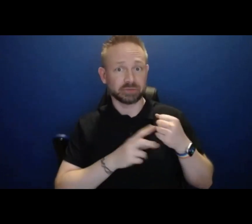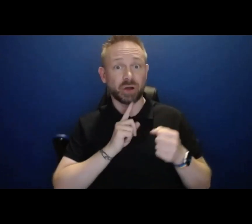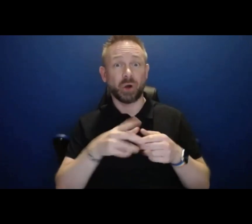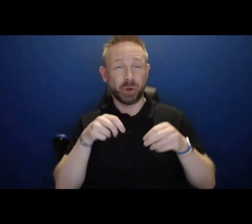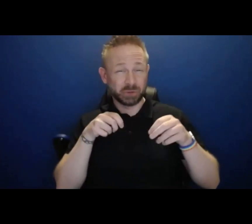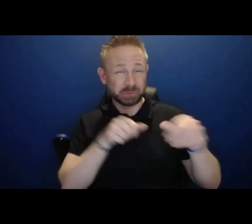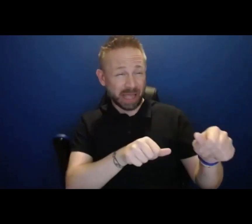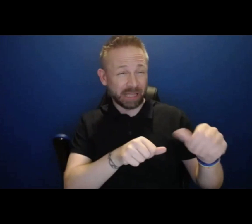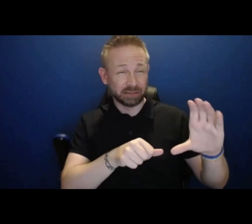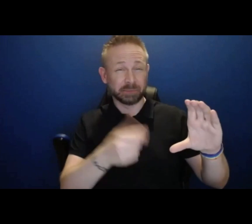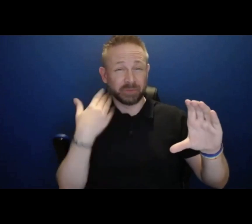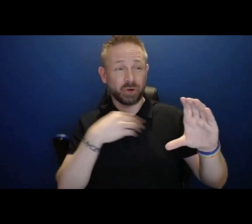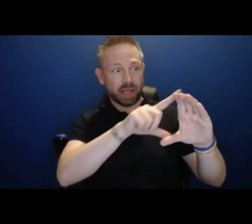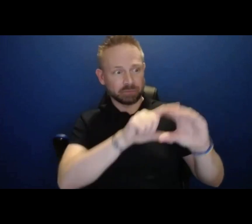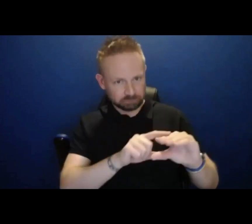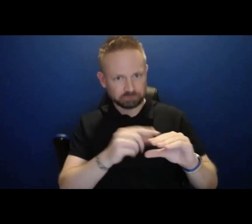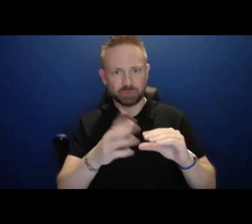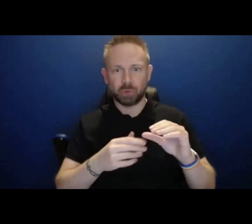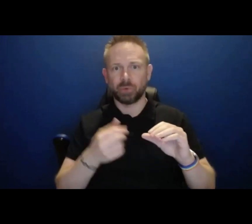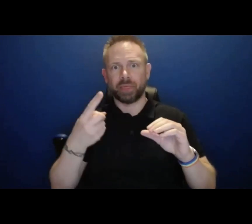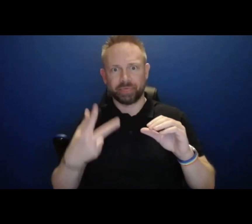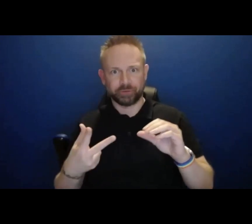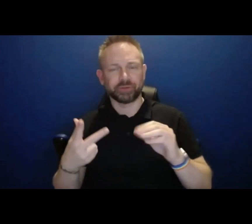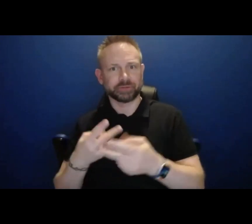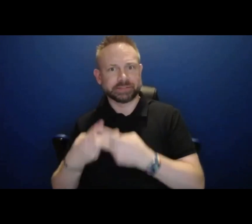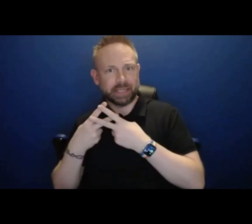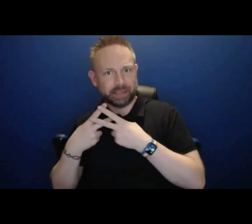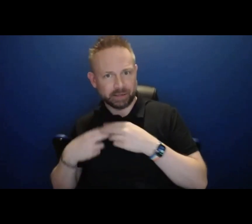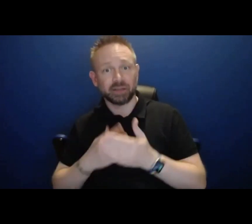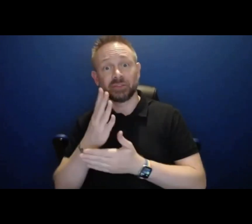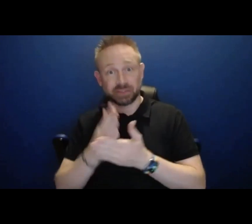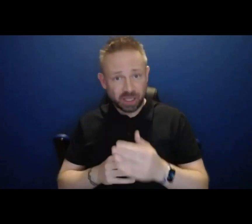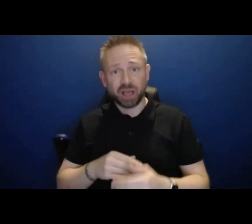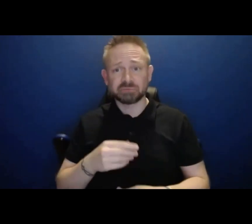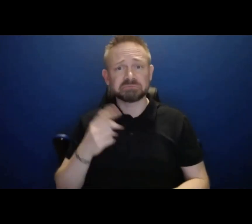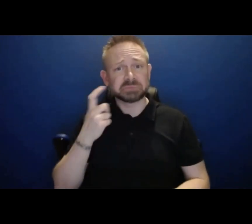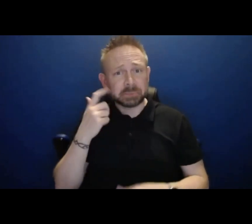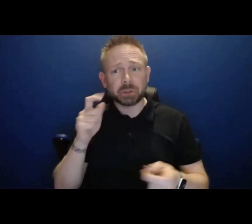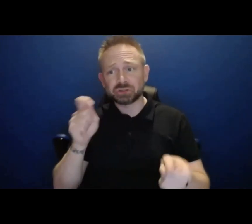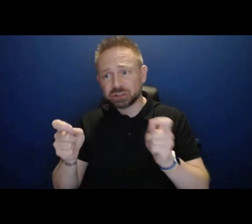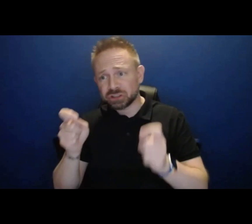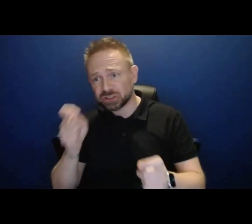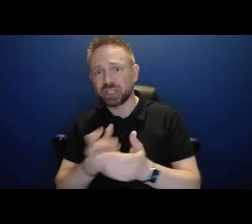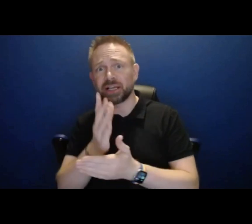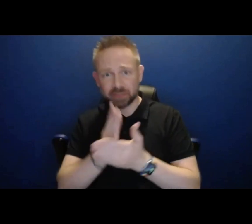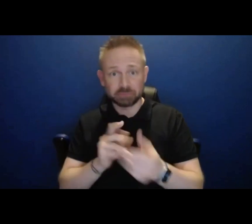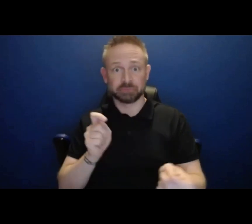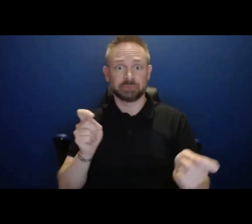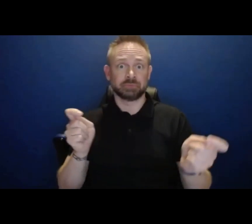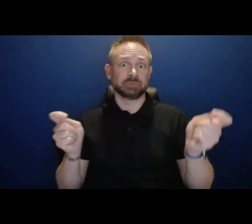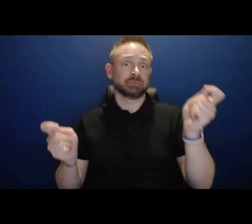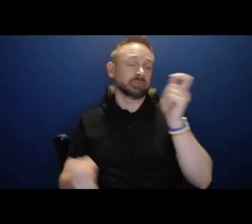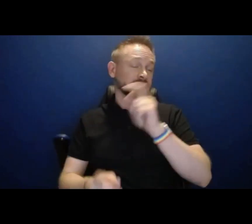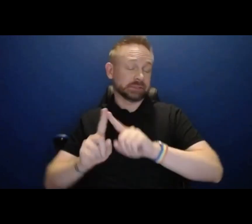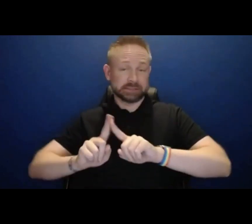the previous costs. And some of them were big changes, some were small changes. A lot of it was just really